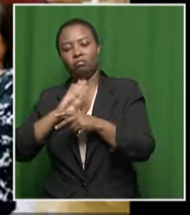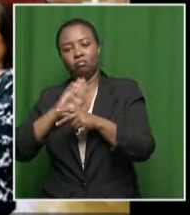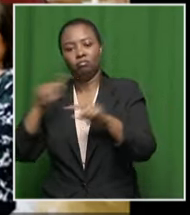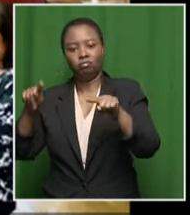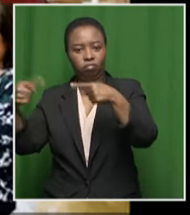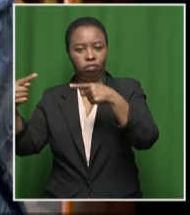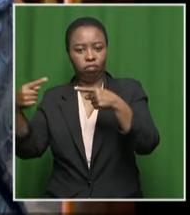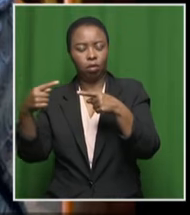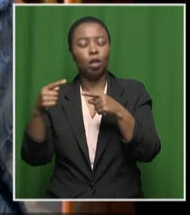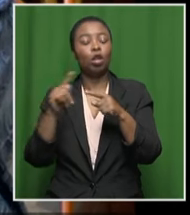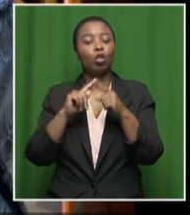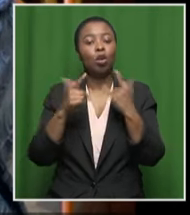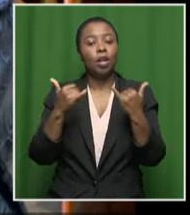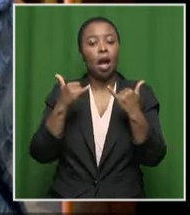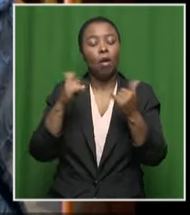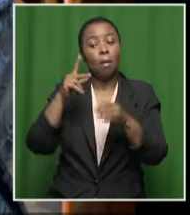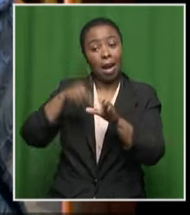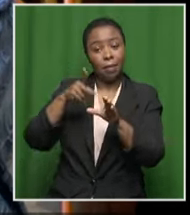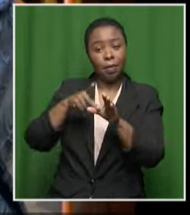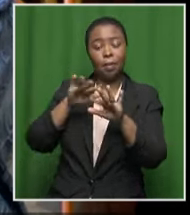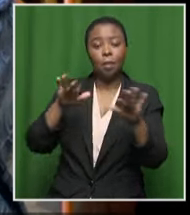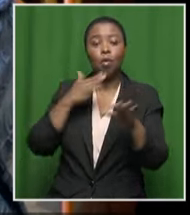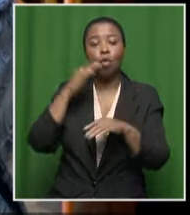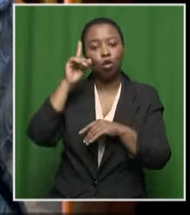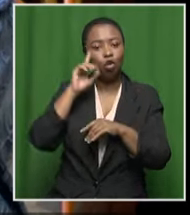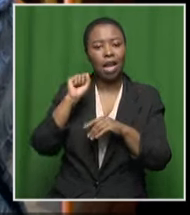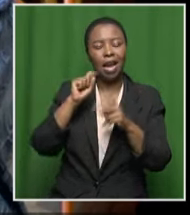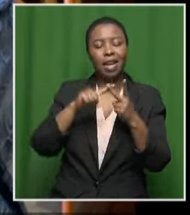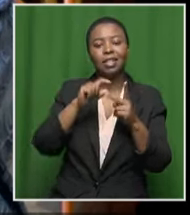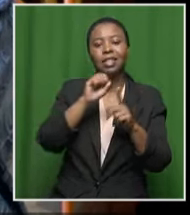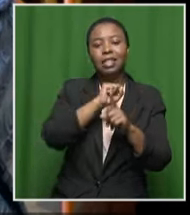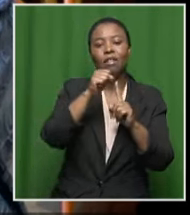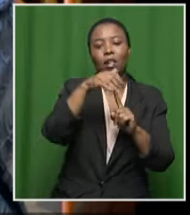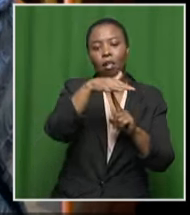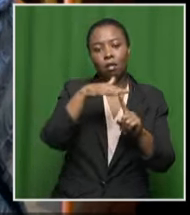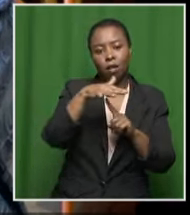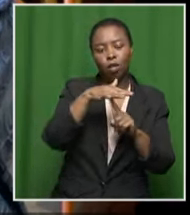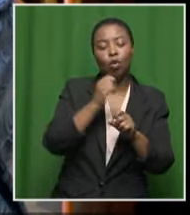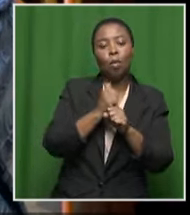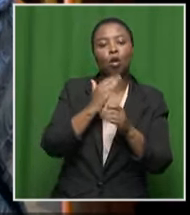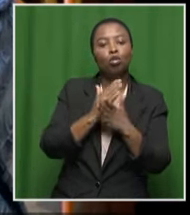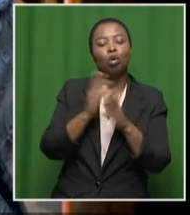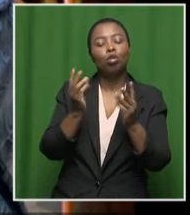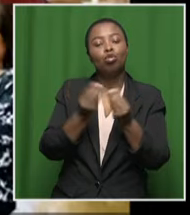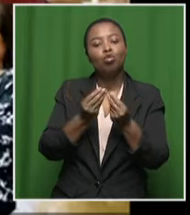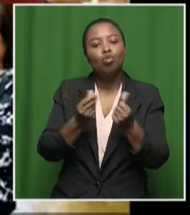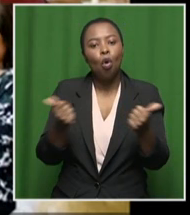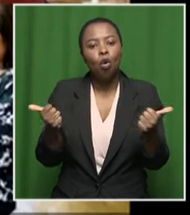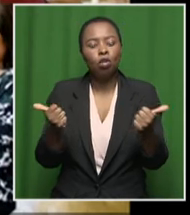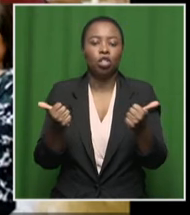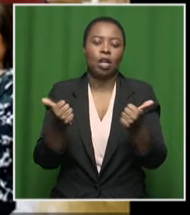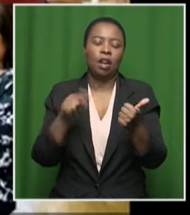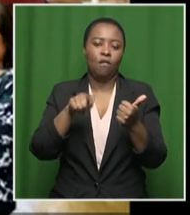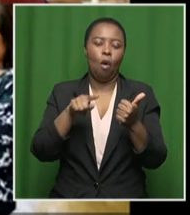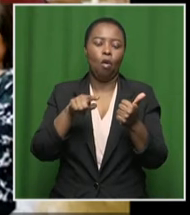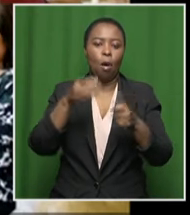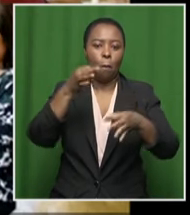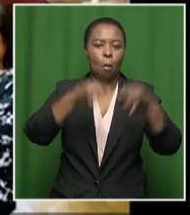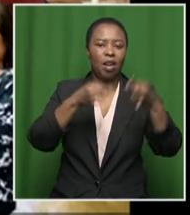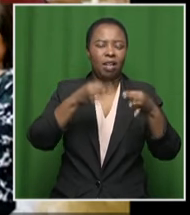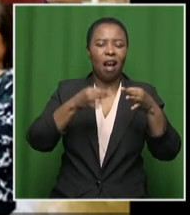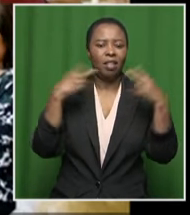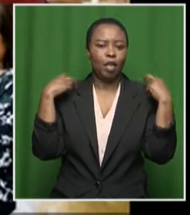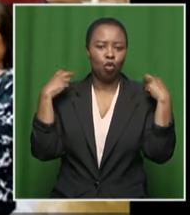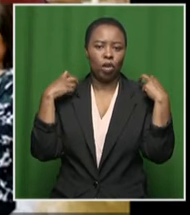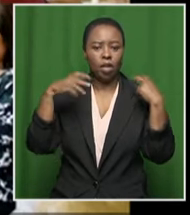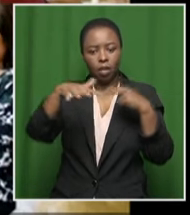also welcomed the participation of the people of Sudan and civil society in finding a lasting solution to the security and political challenges